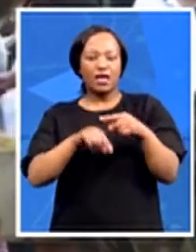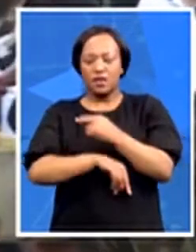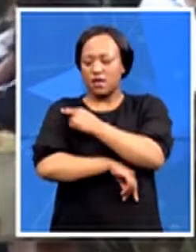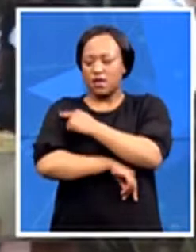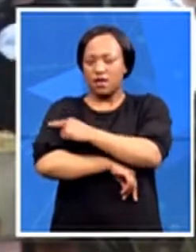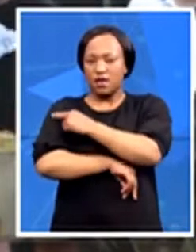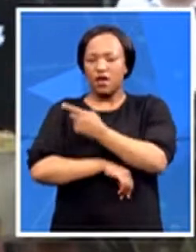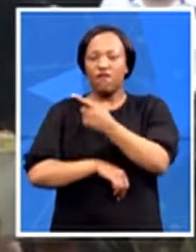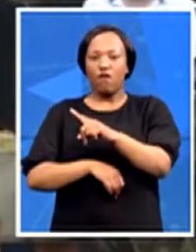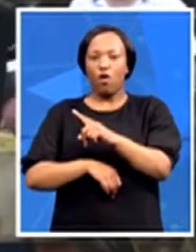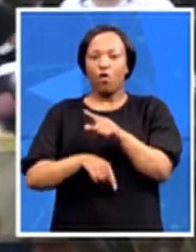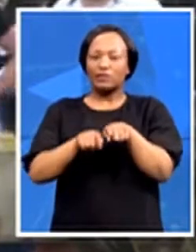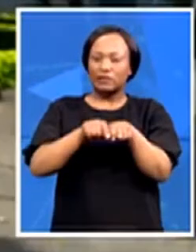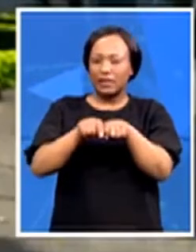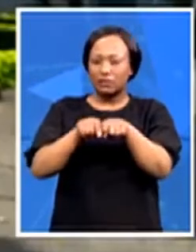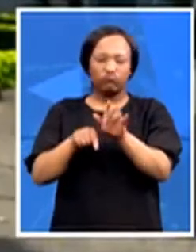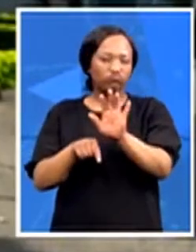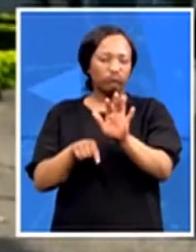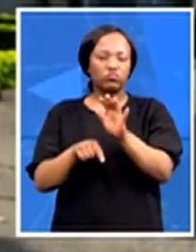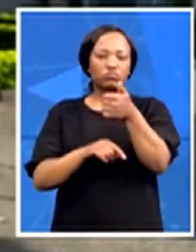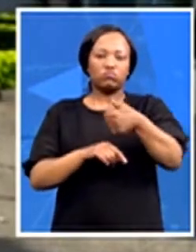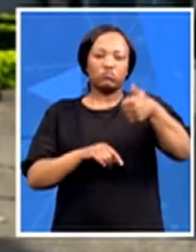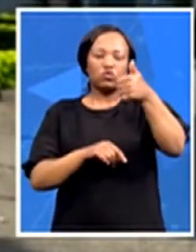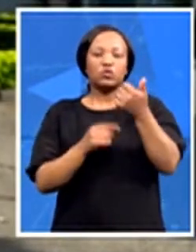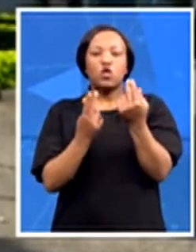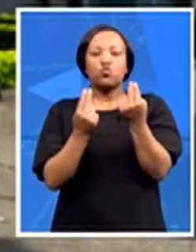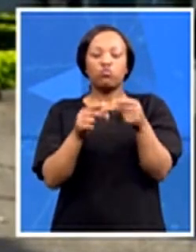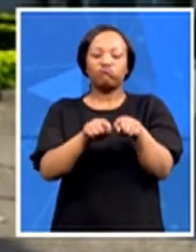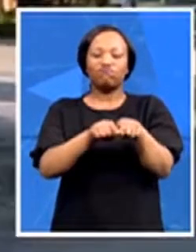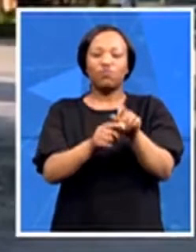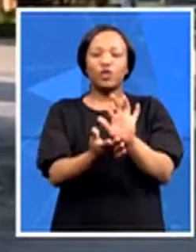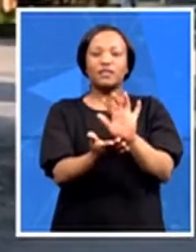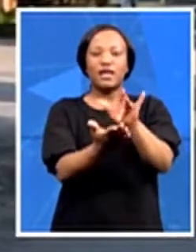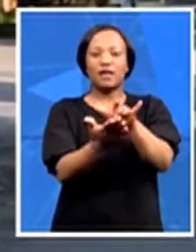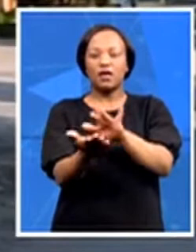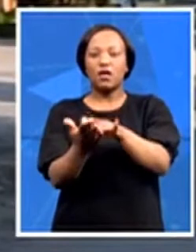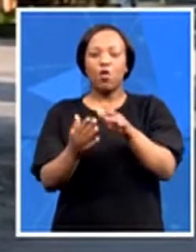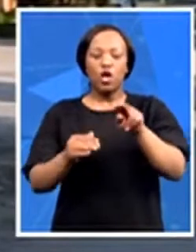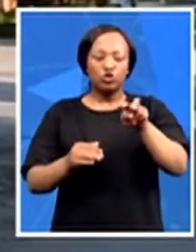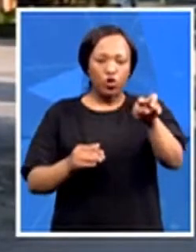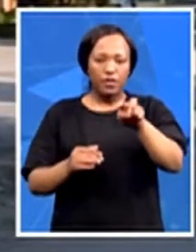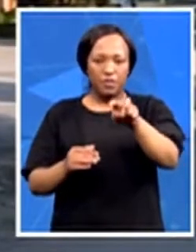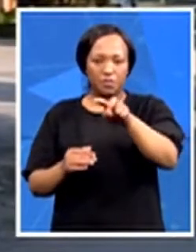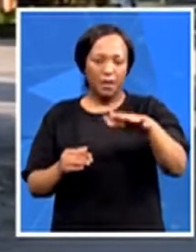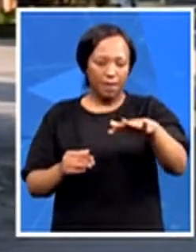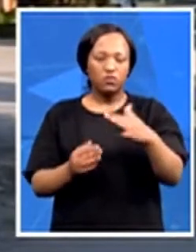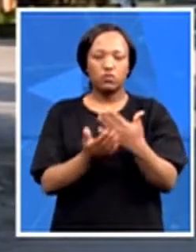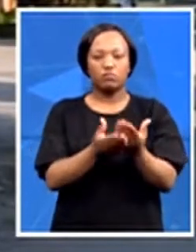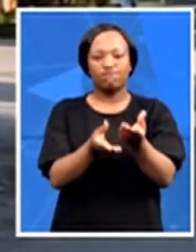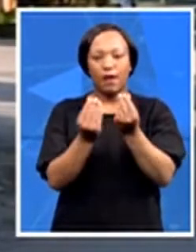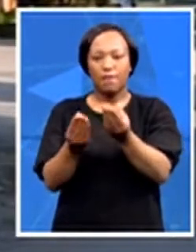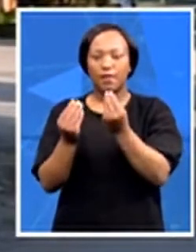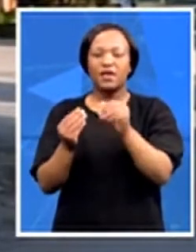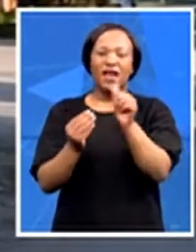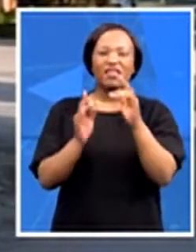new testing centers can now be found at tourist stopovers and other areas of the city for its residents. The centers are